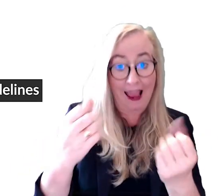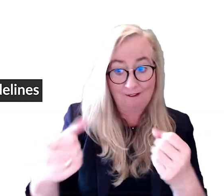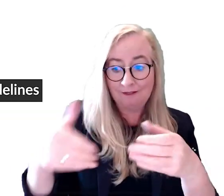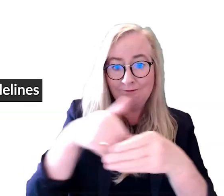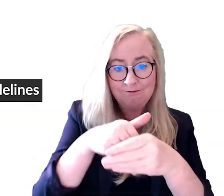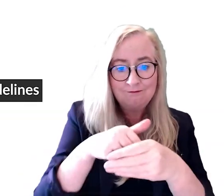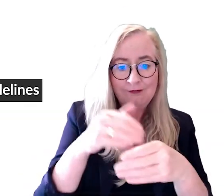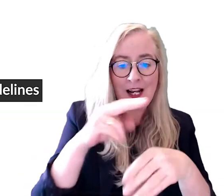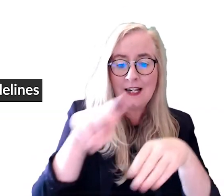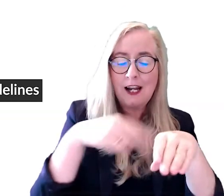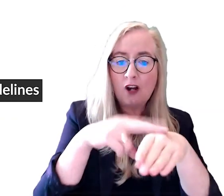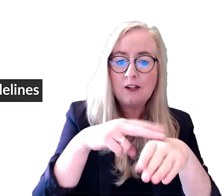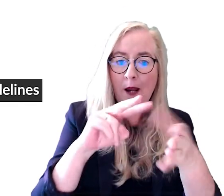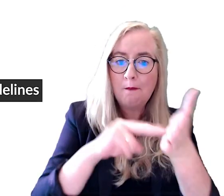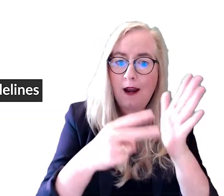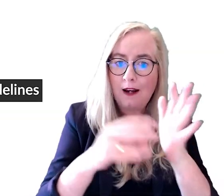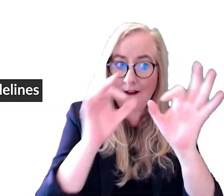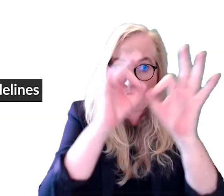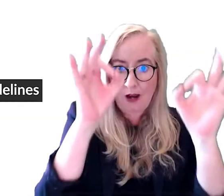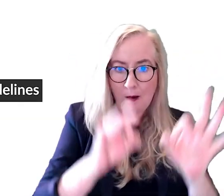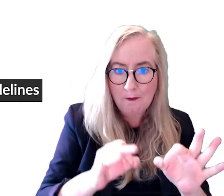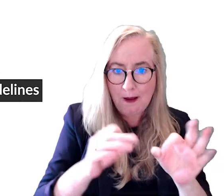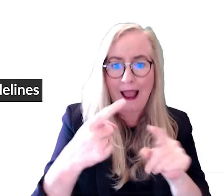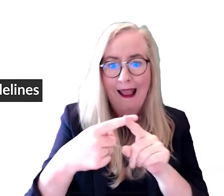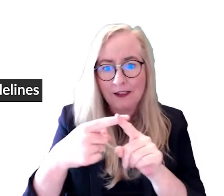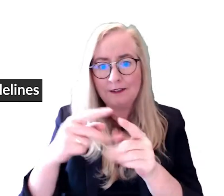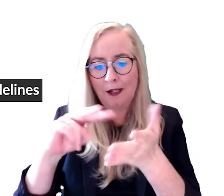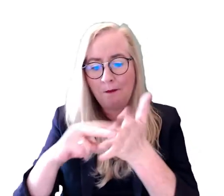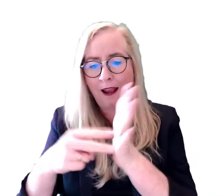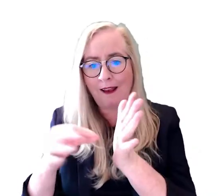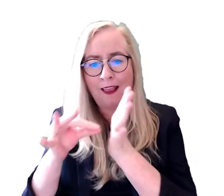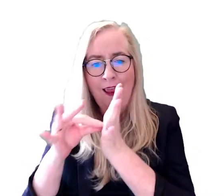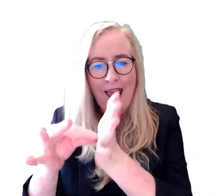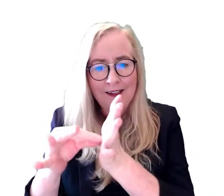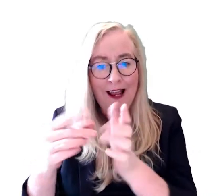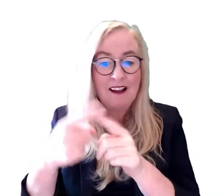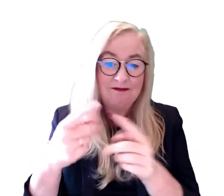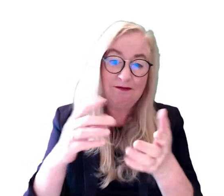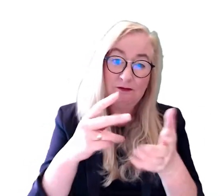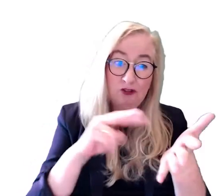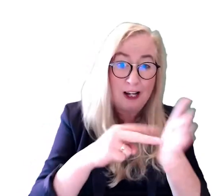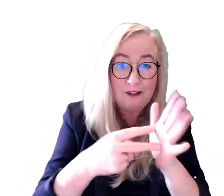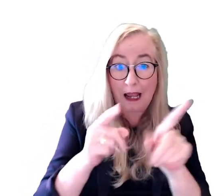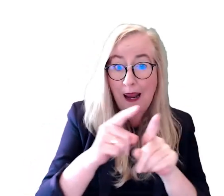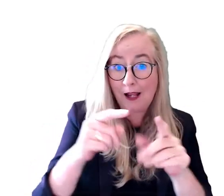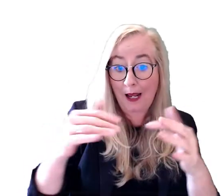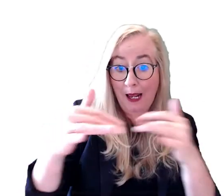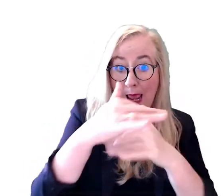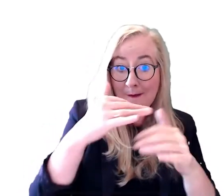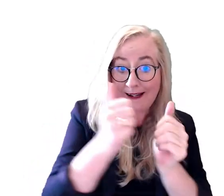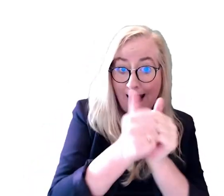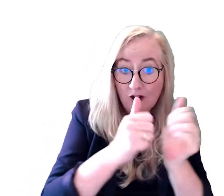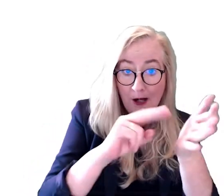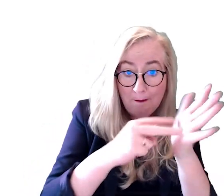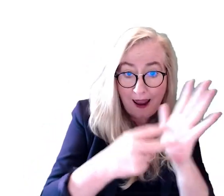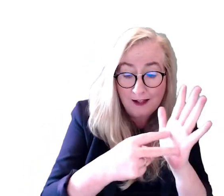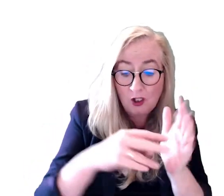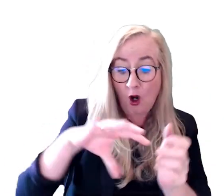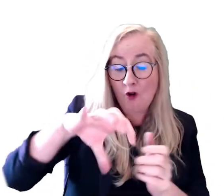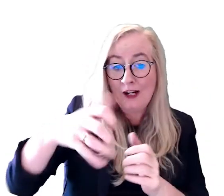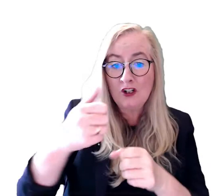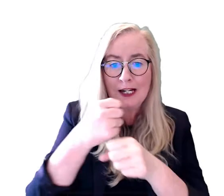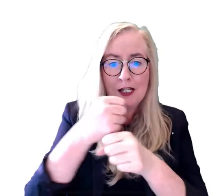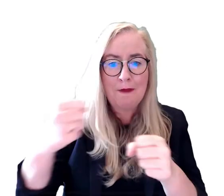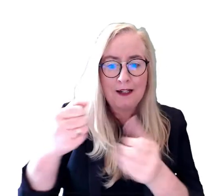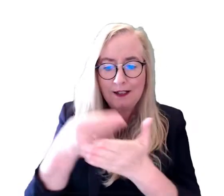are contained in the National Planning Framework and Planning Guidelines as well as in strategies like the Climate Action Plan and